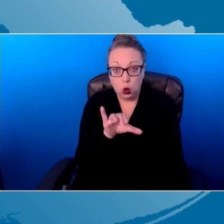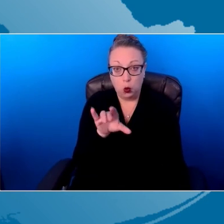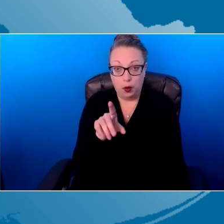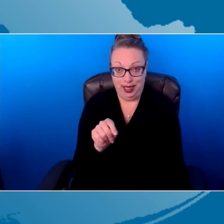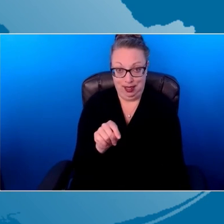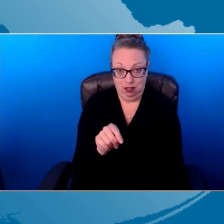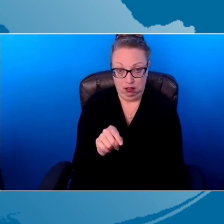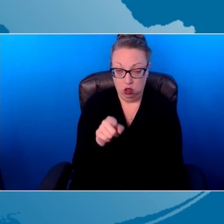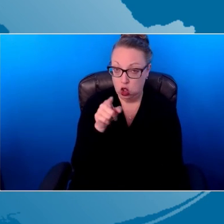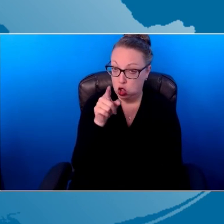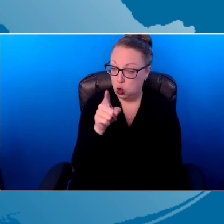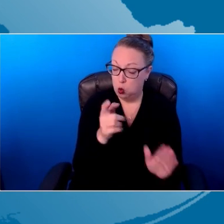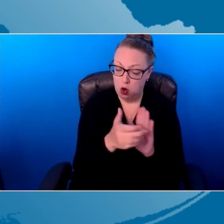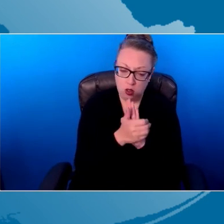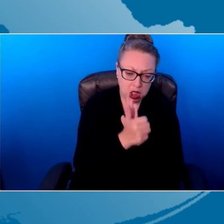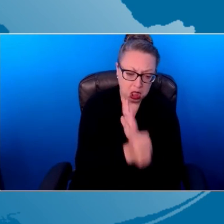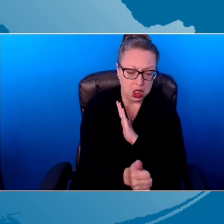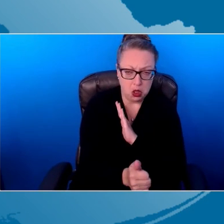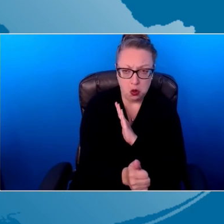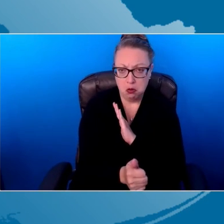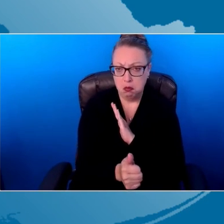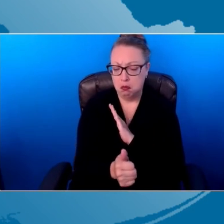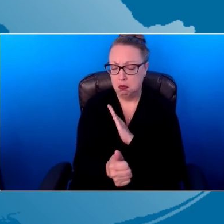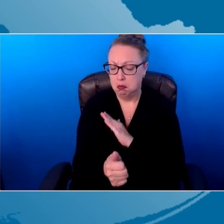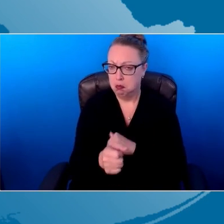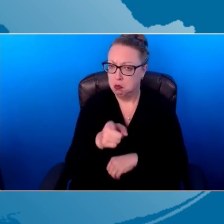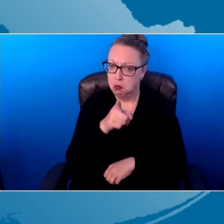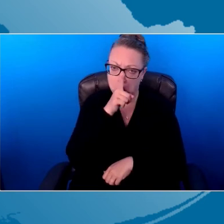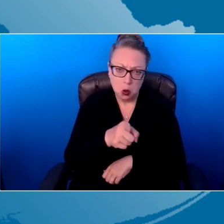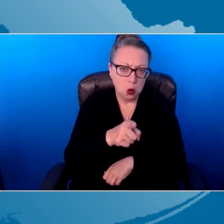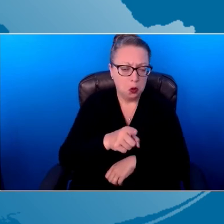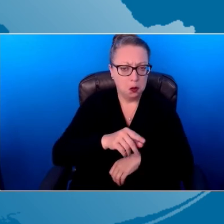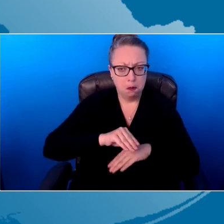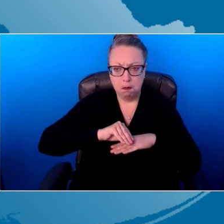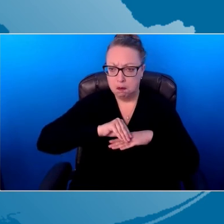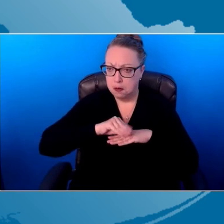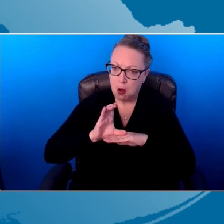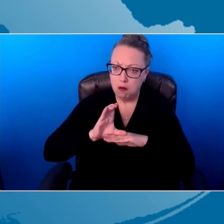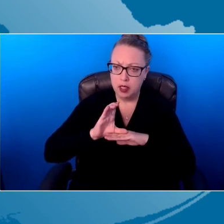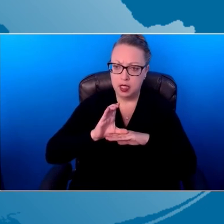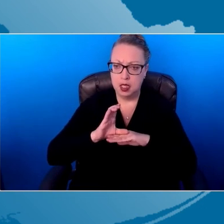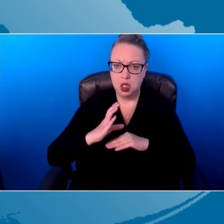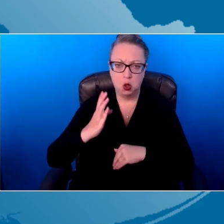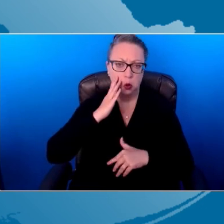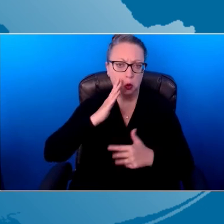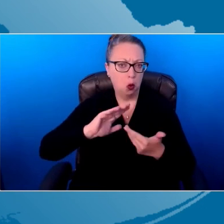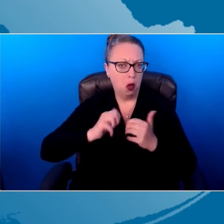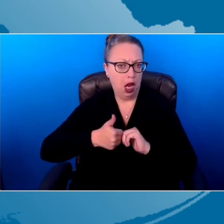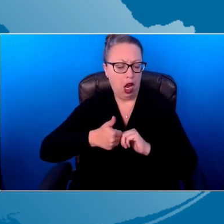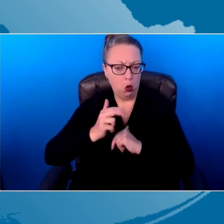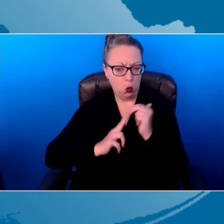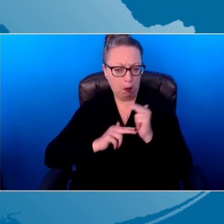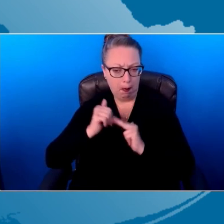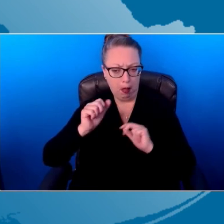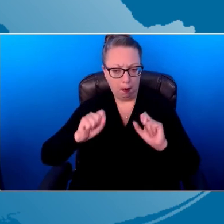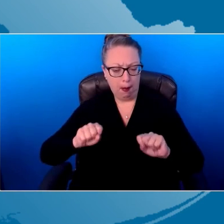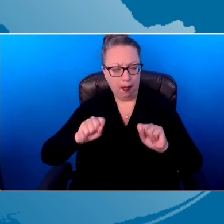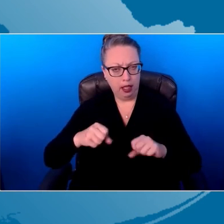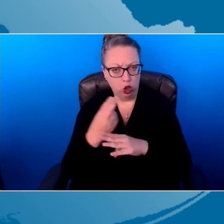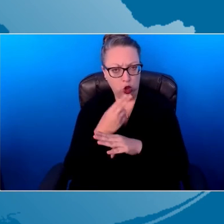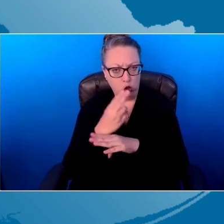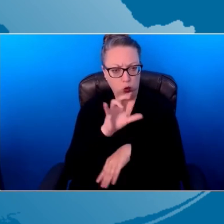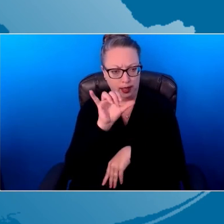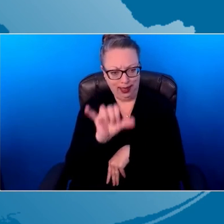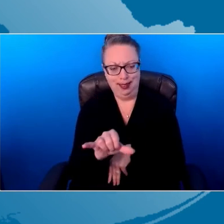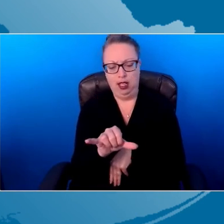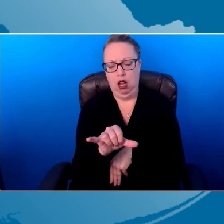competent and confident in coaching and knowing how to build capacity using the coaching strategy to support